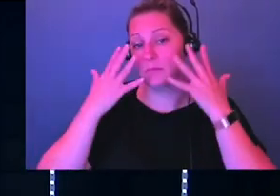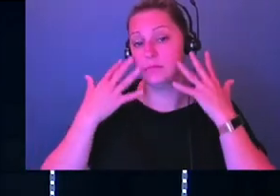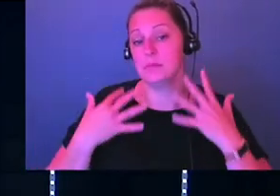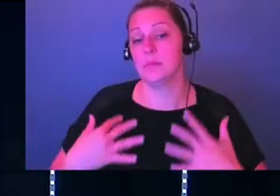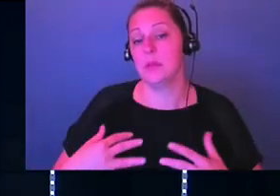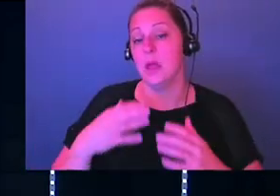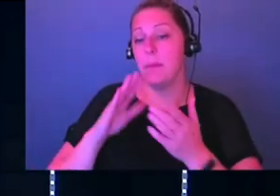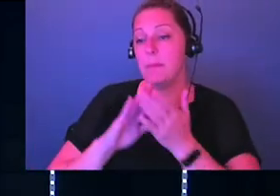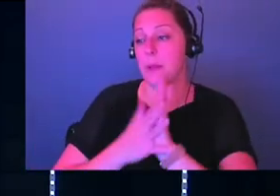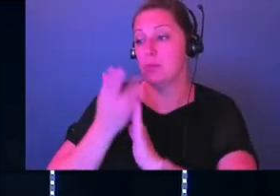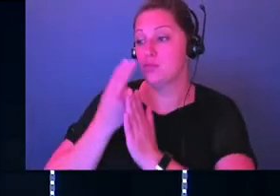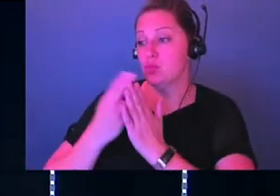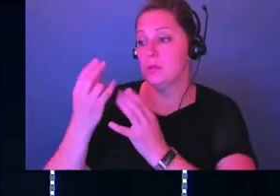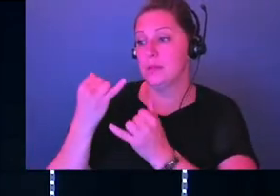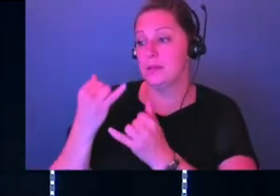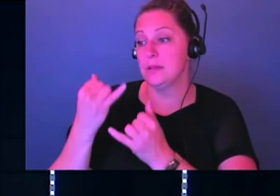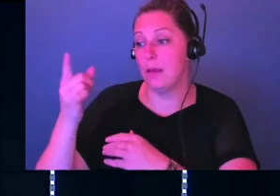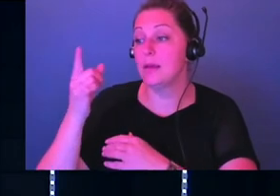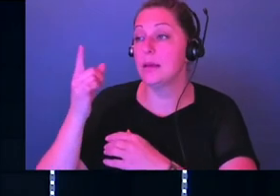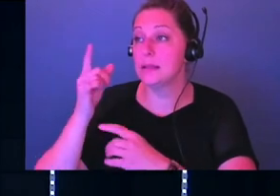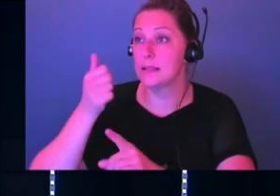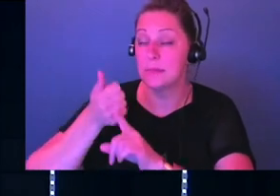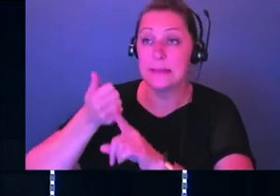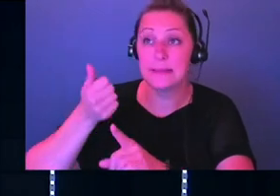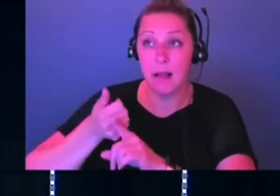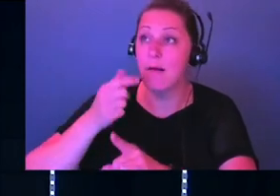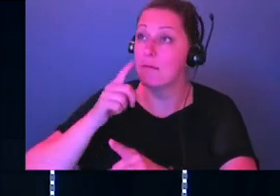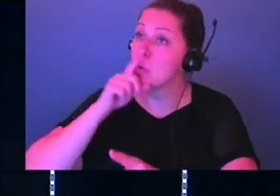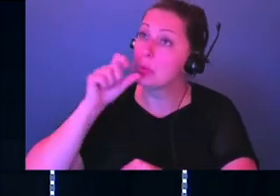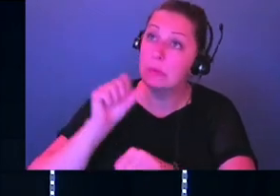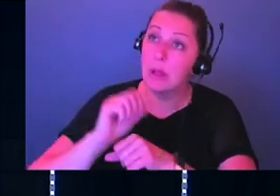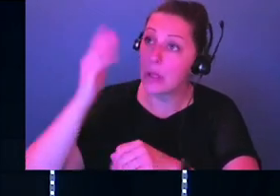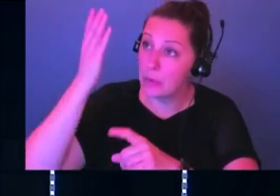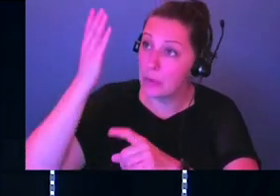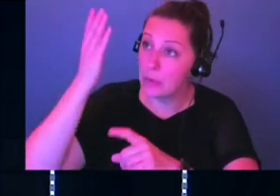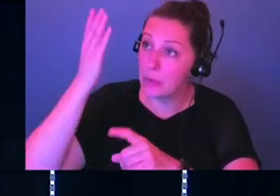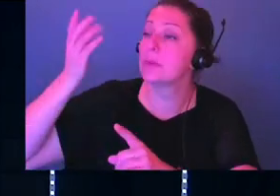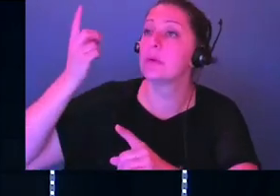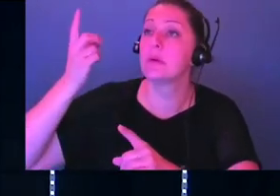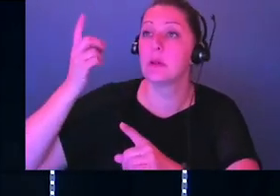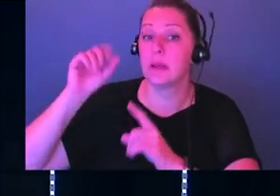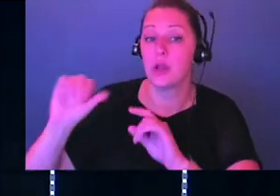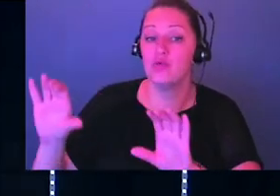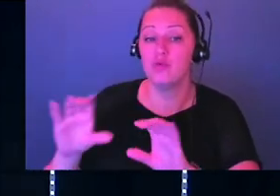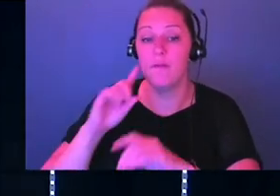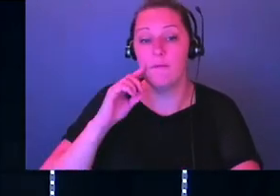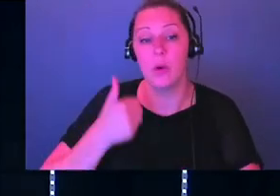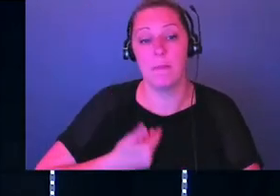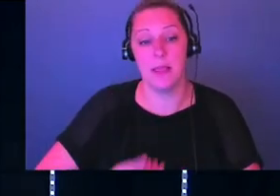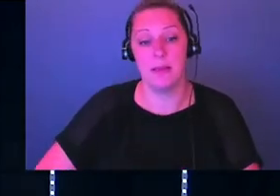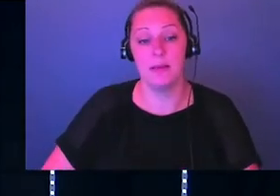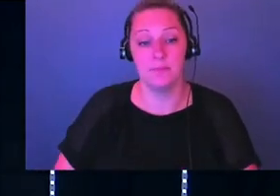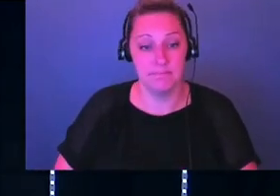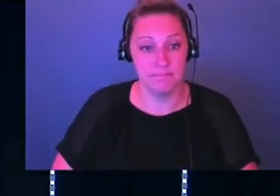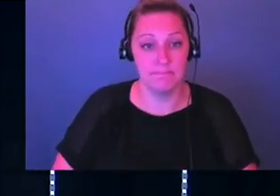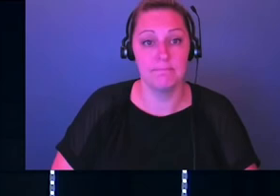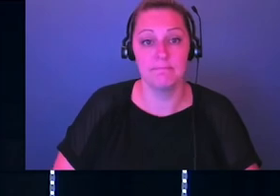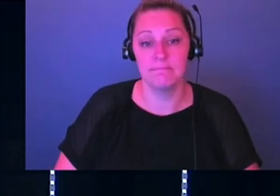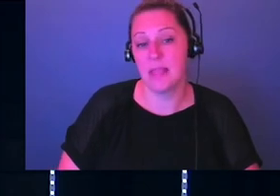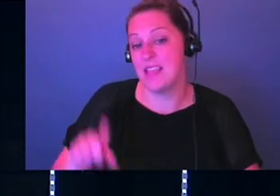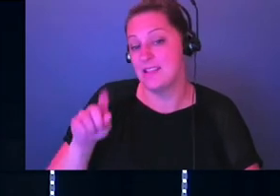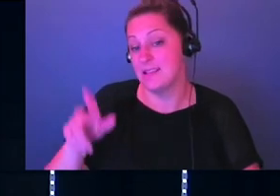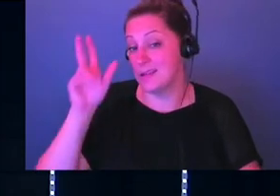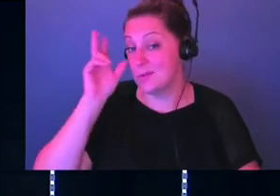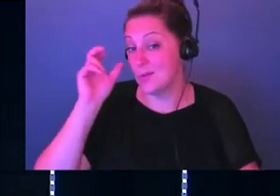as truth today that God is who he says he is and that he can do what he says he can do and he can do it for me. Maybe I just need to listen